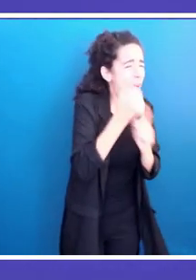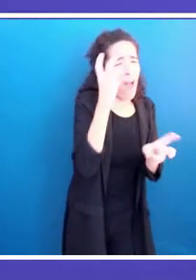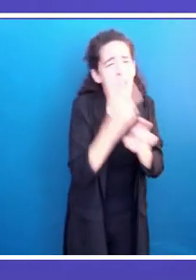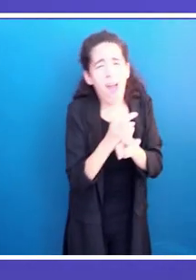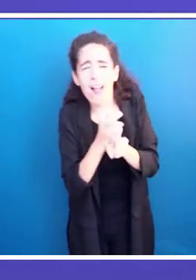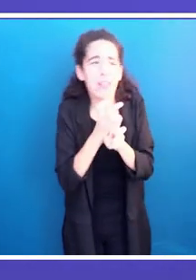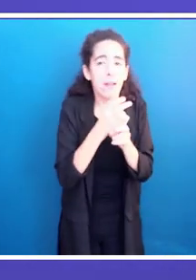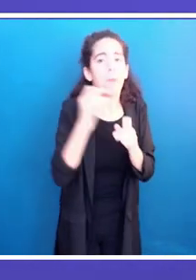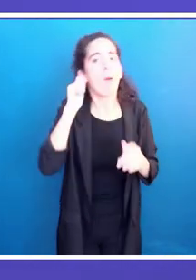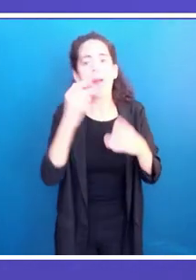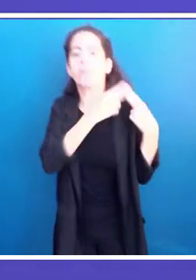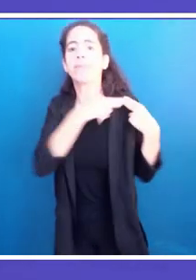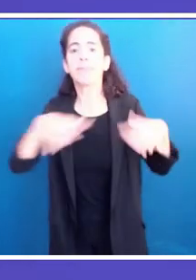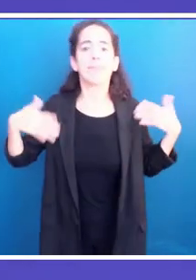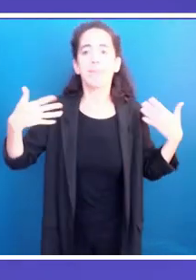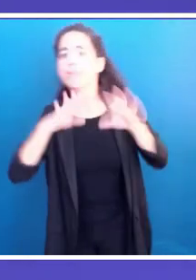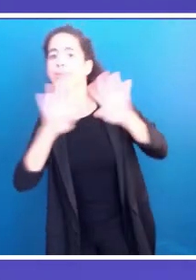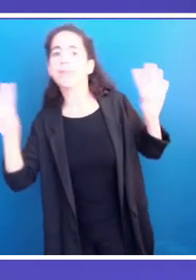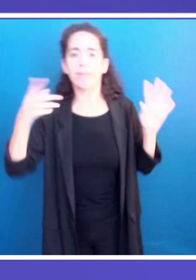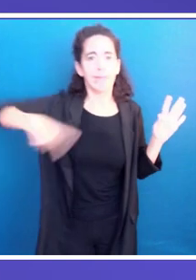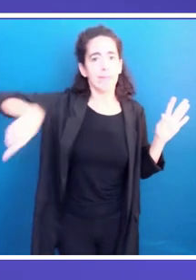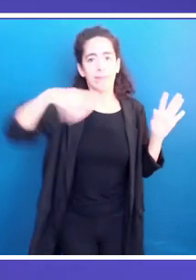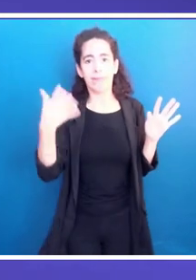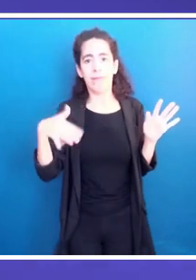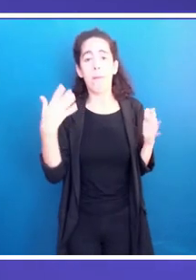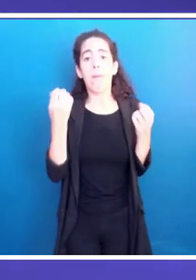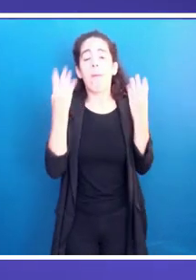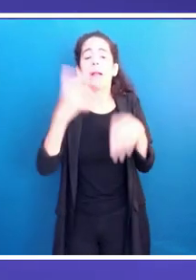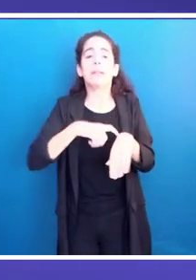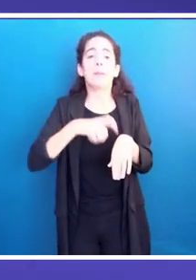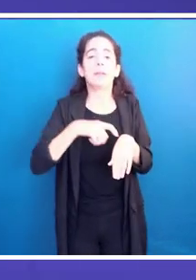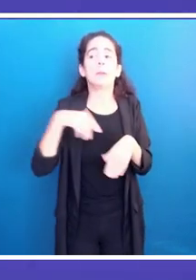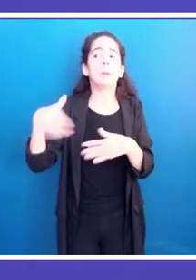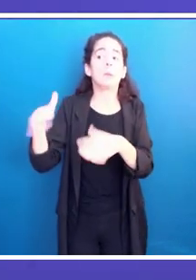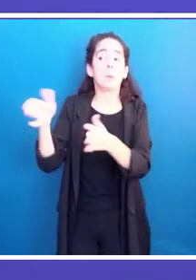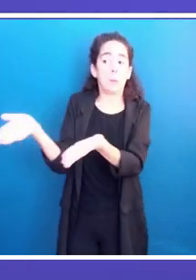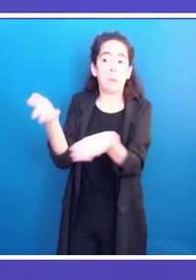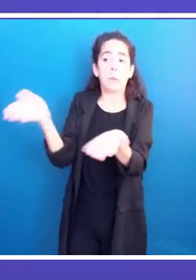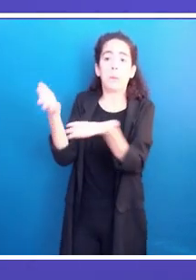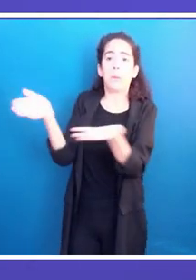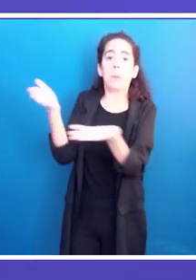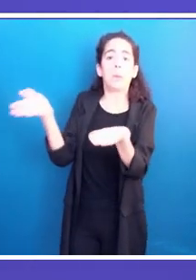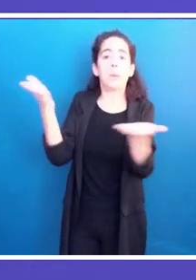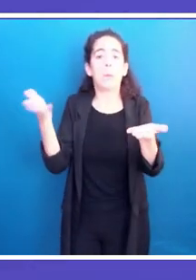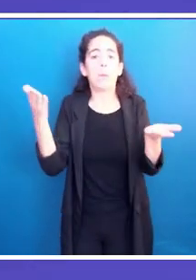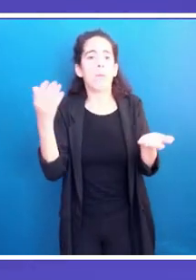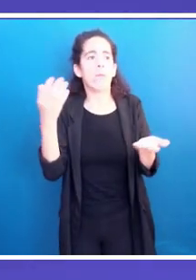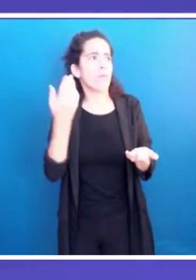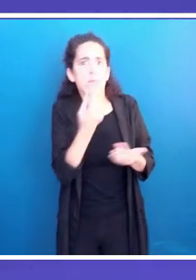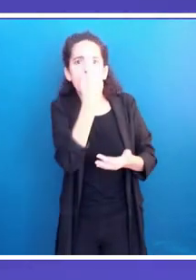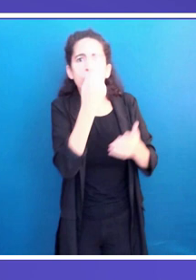education, in supermarkets, many of them are nurses or care workers